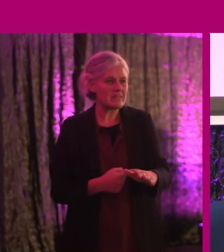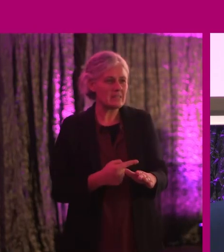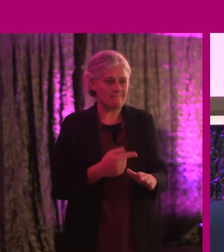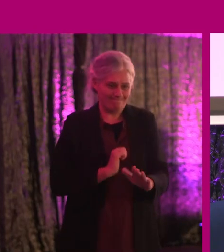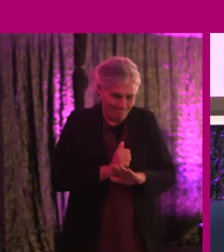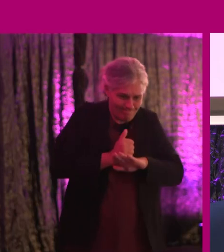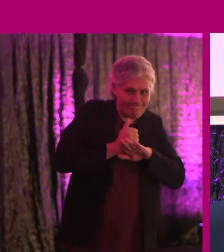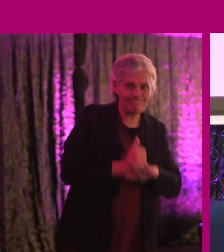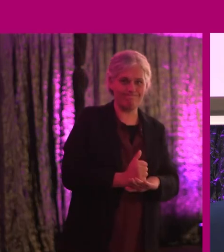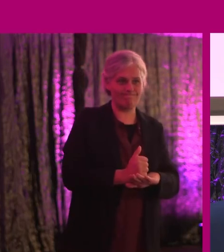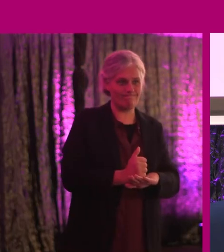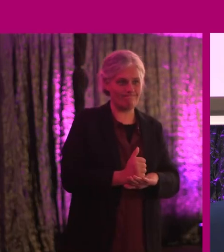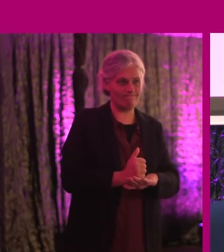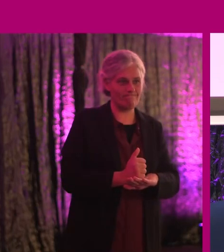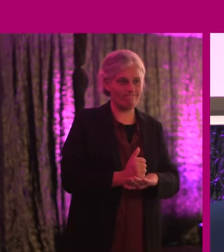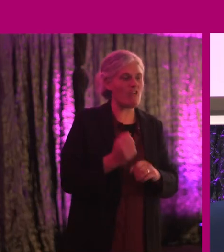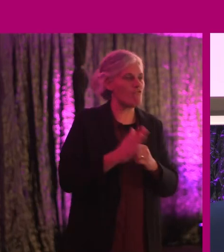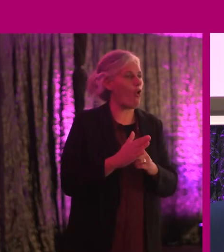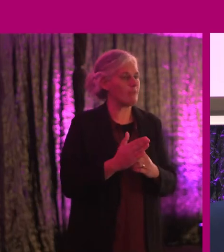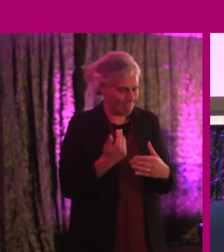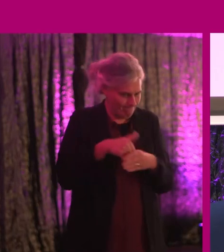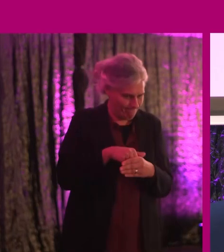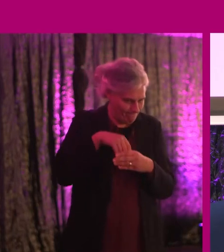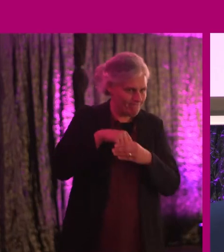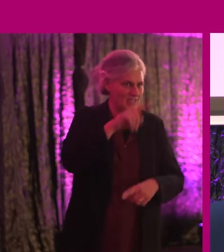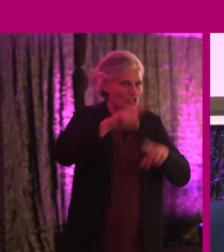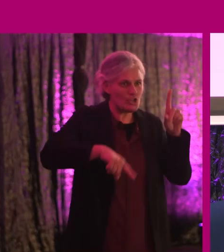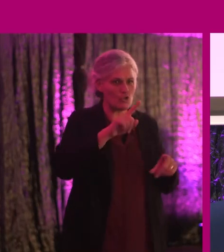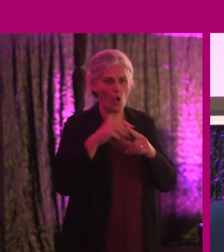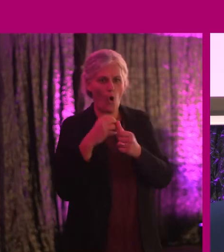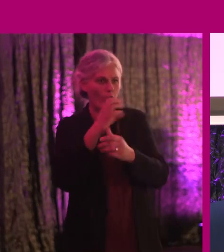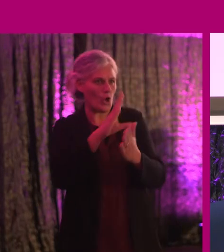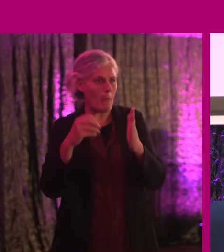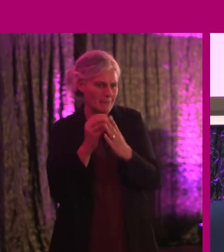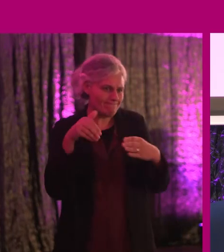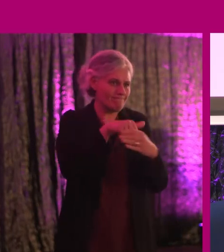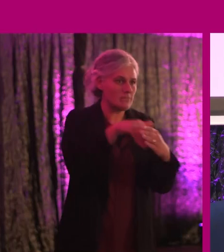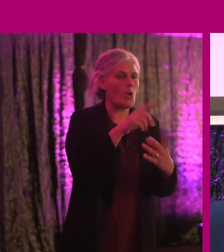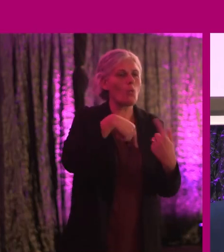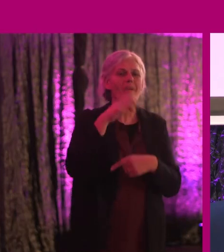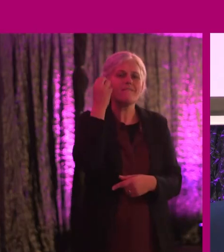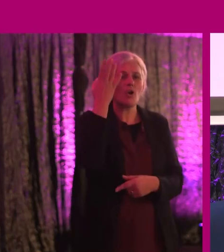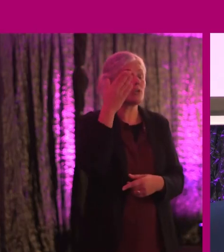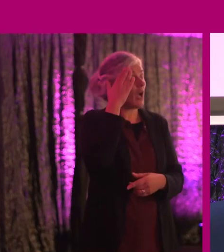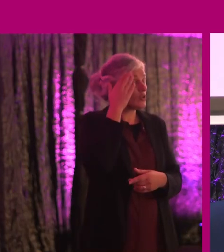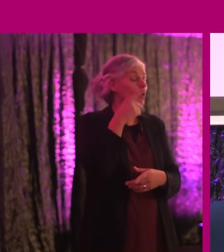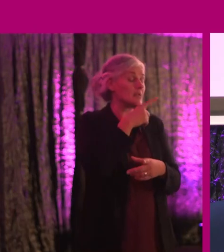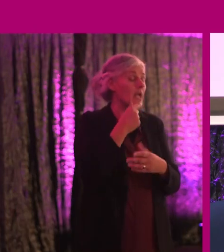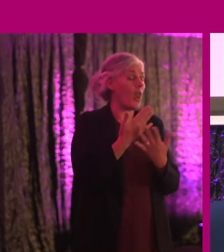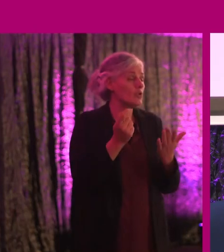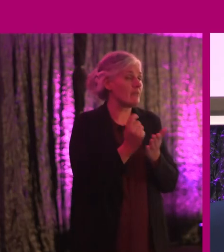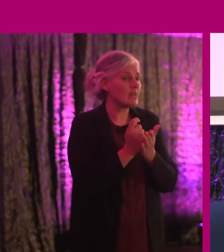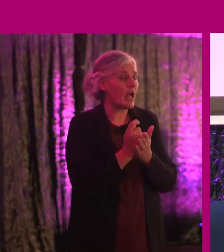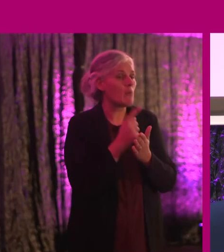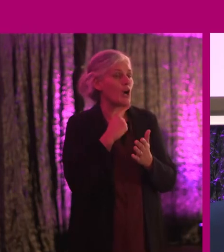foundation, a foundation for insight and differentiation for companies? We forget, I know I say it all the time, forgive me,